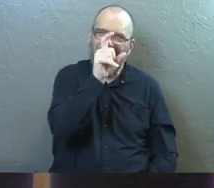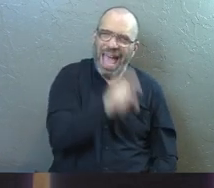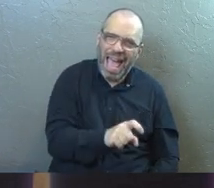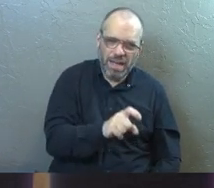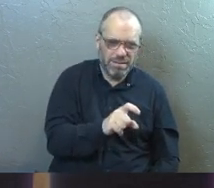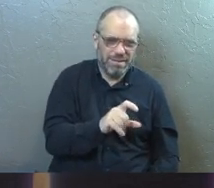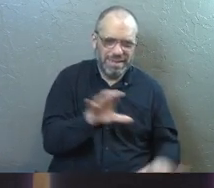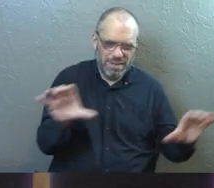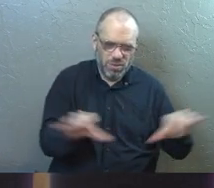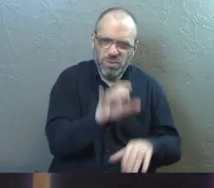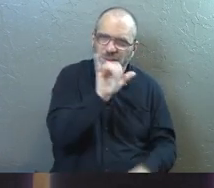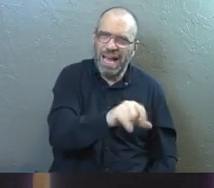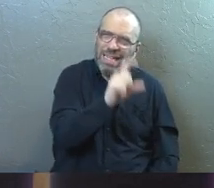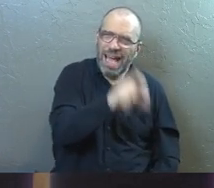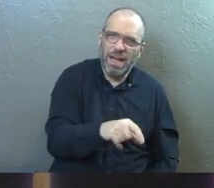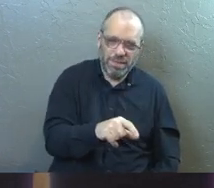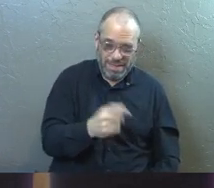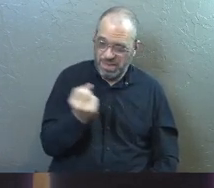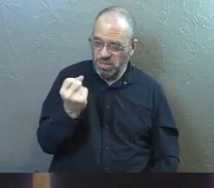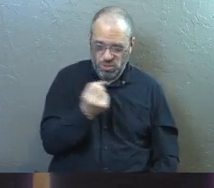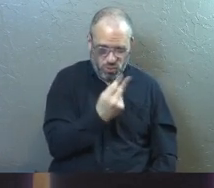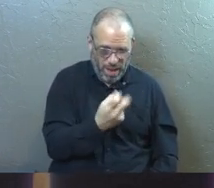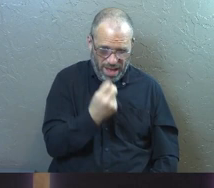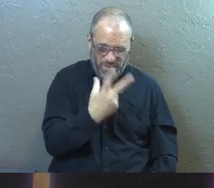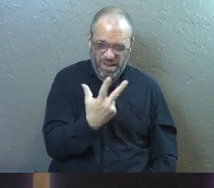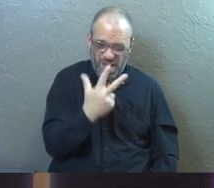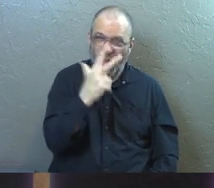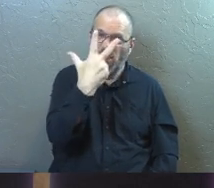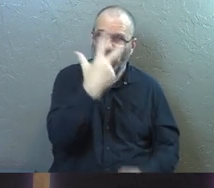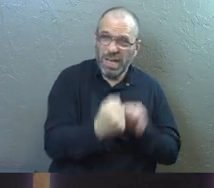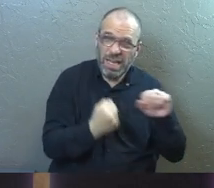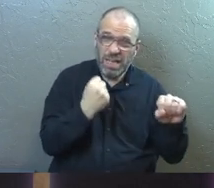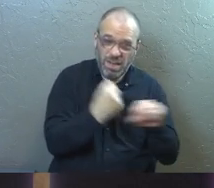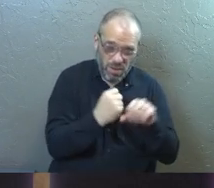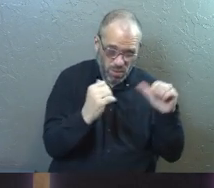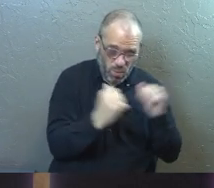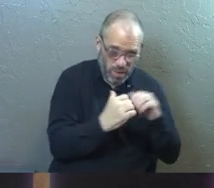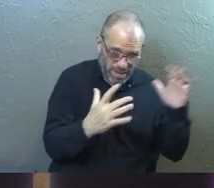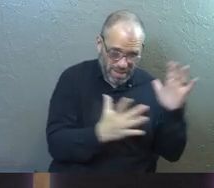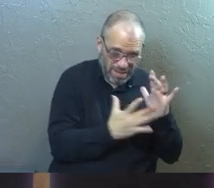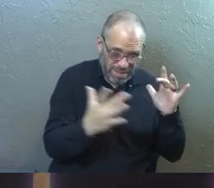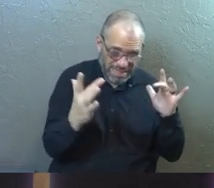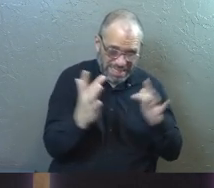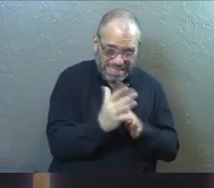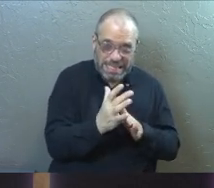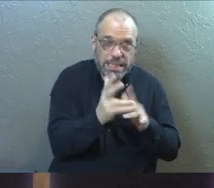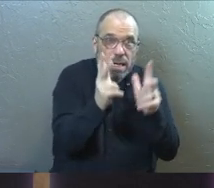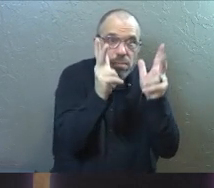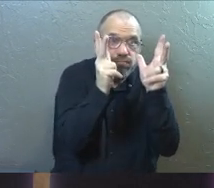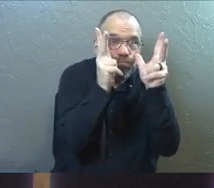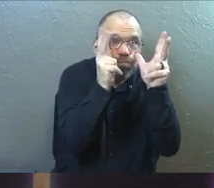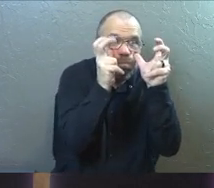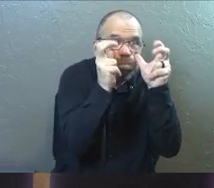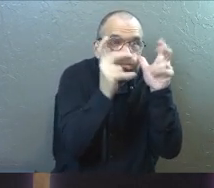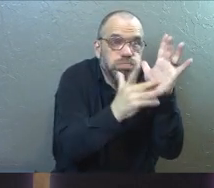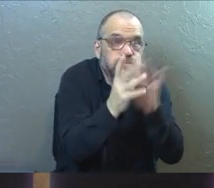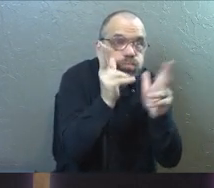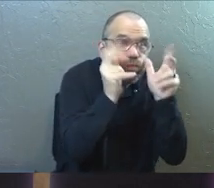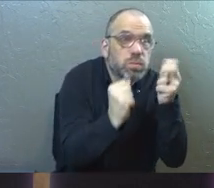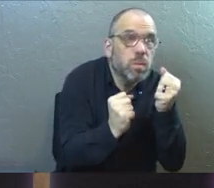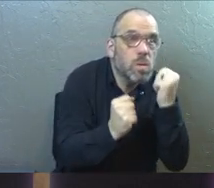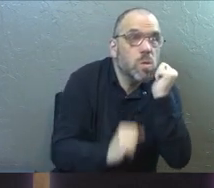They had to do this. These 12 had spent three years with Jesus hanging on every single word he said.